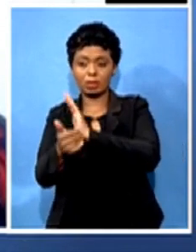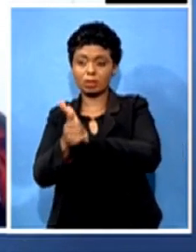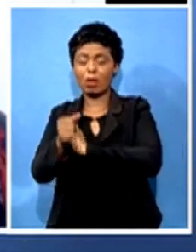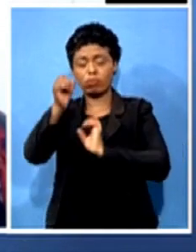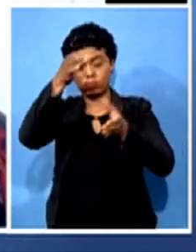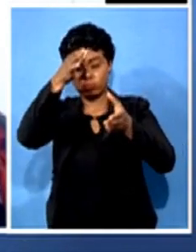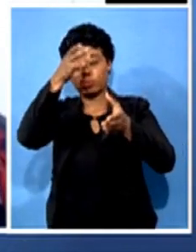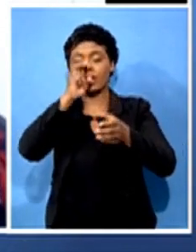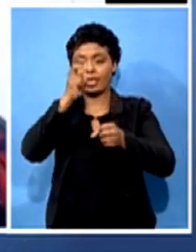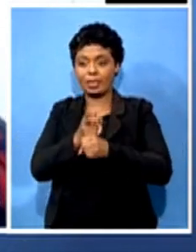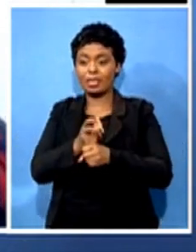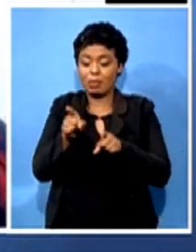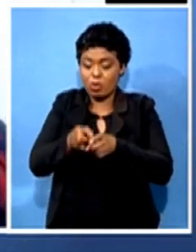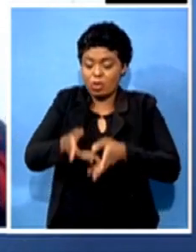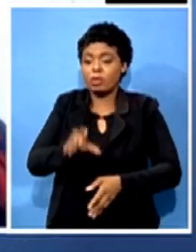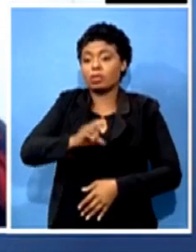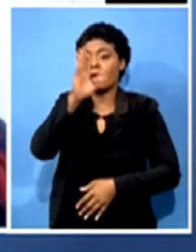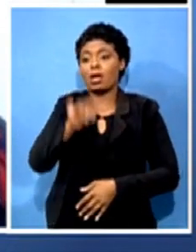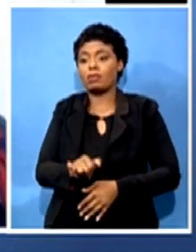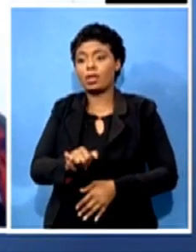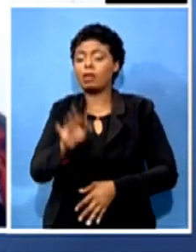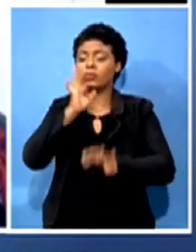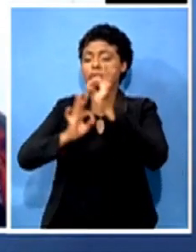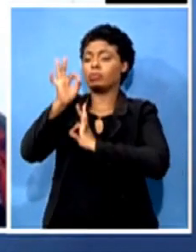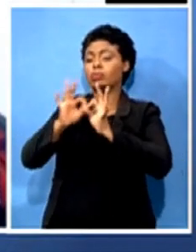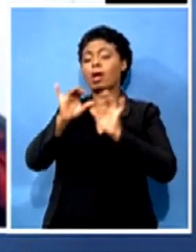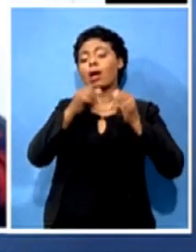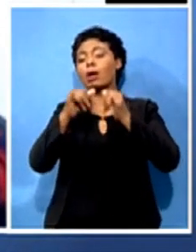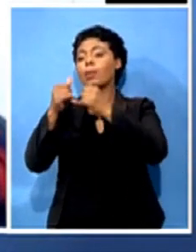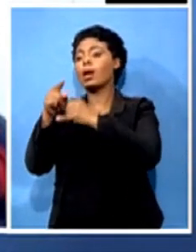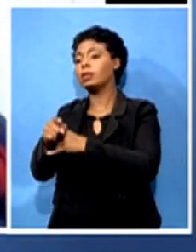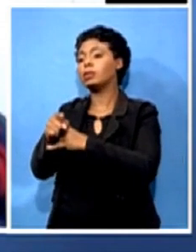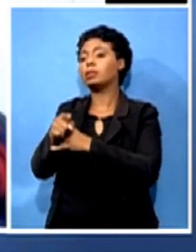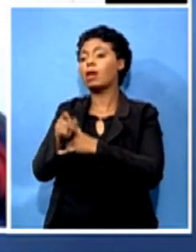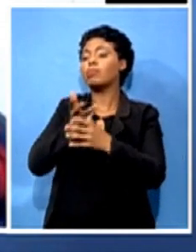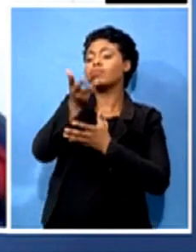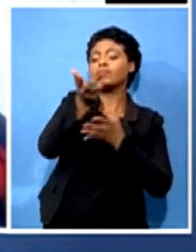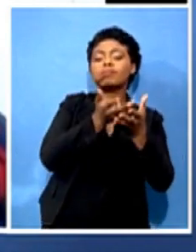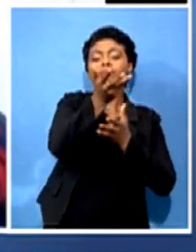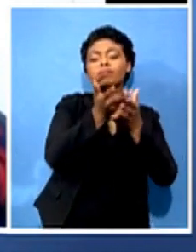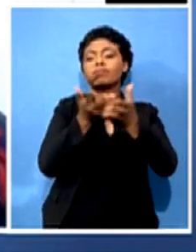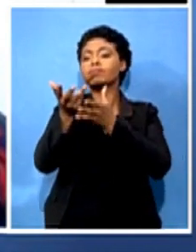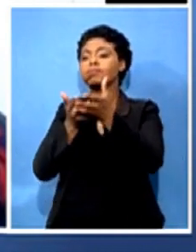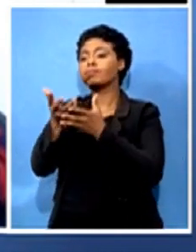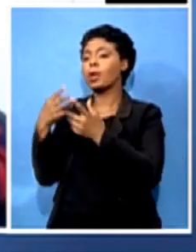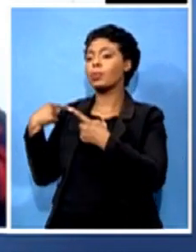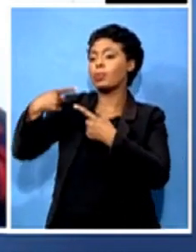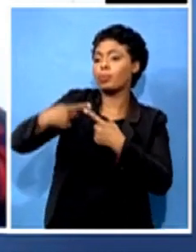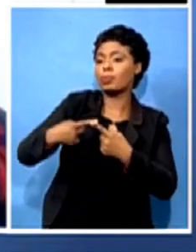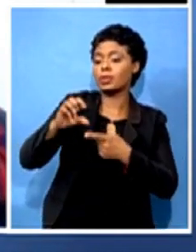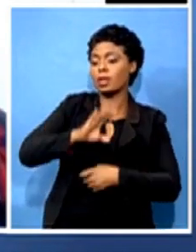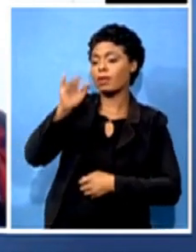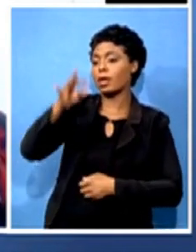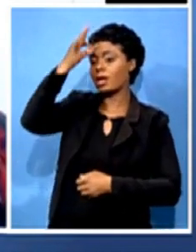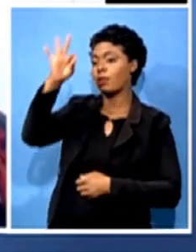about these companies' constructive engagement so far with the South African government on its approach to local content